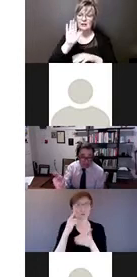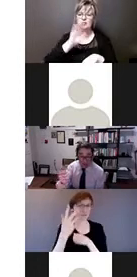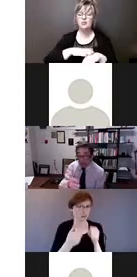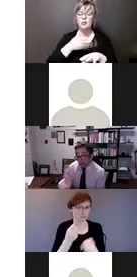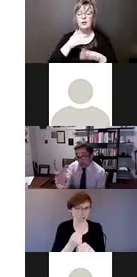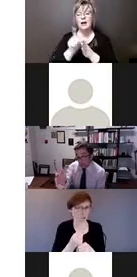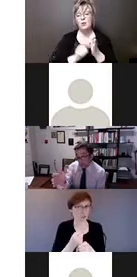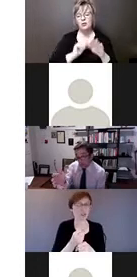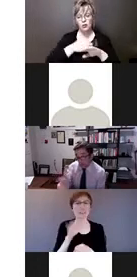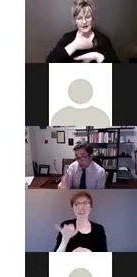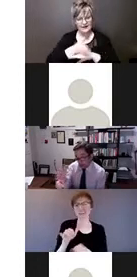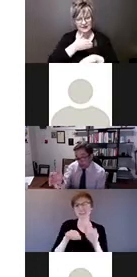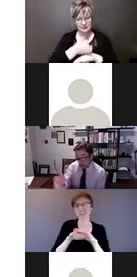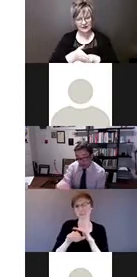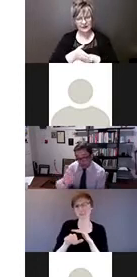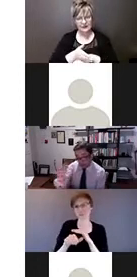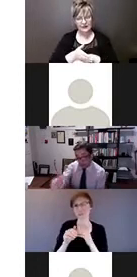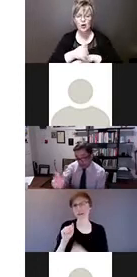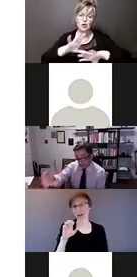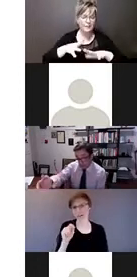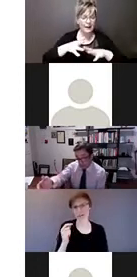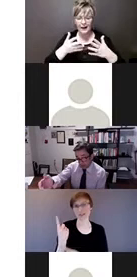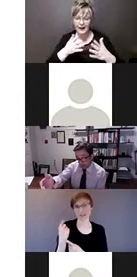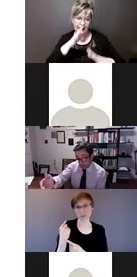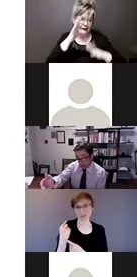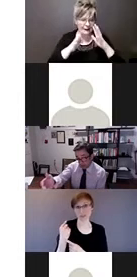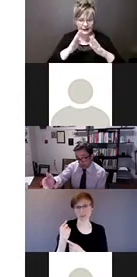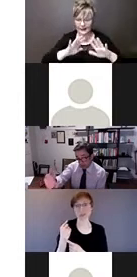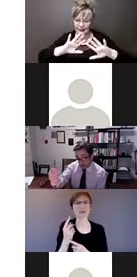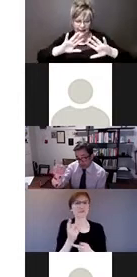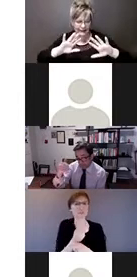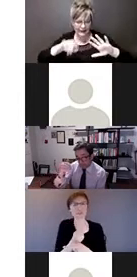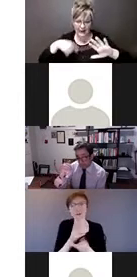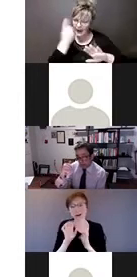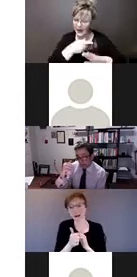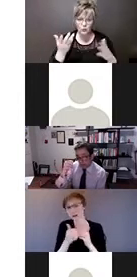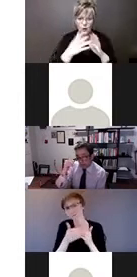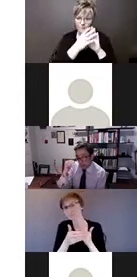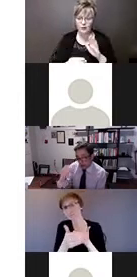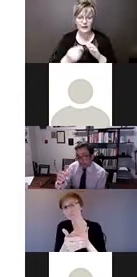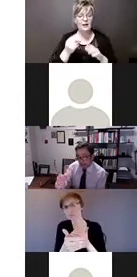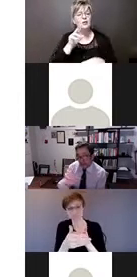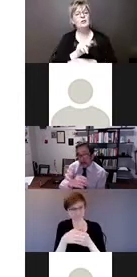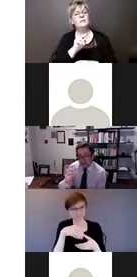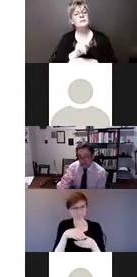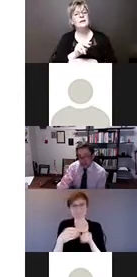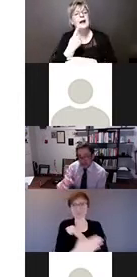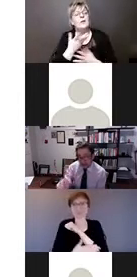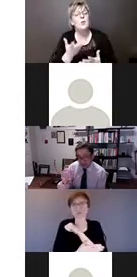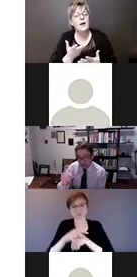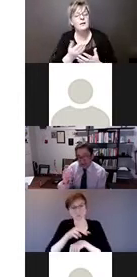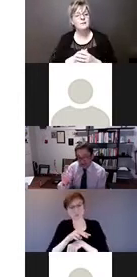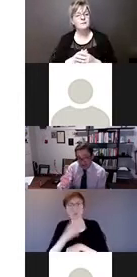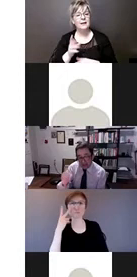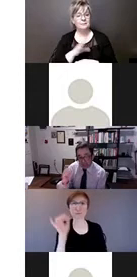year, to figure a way forward on what domestic monitoring would look like. What didn't happen at that